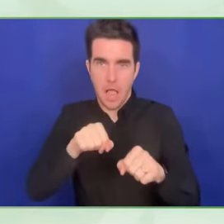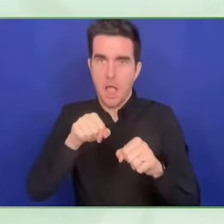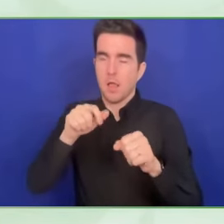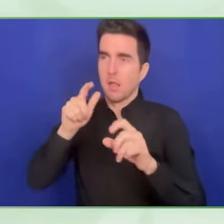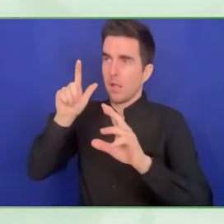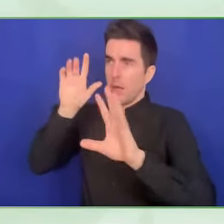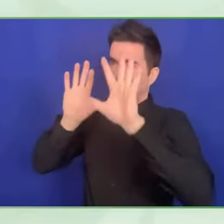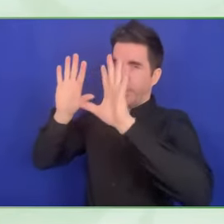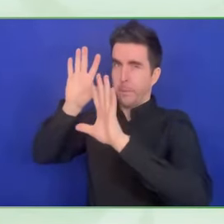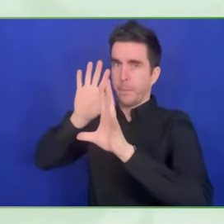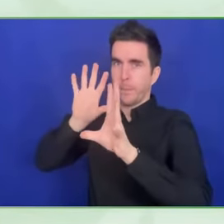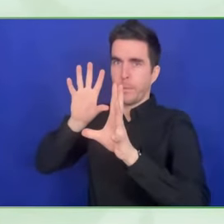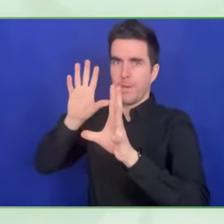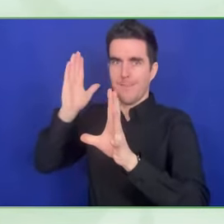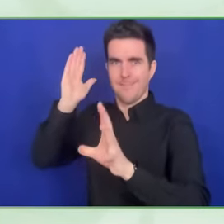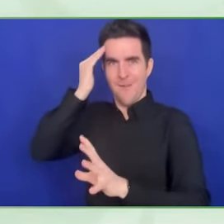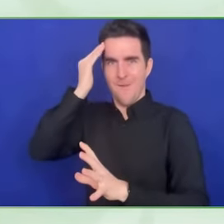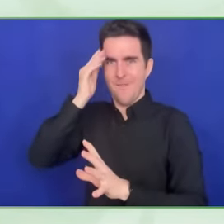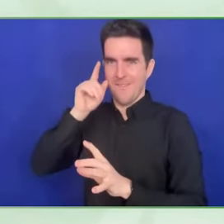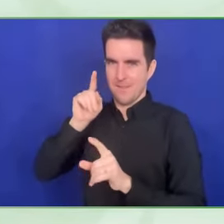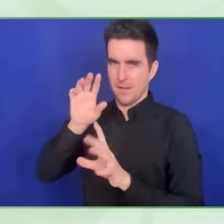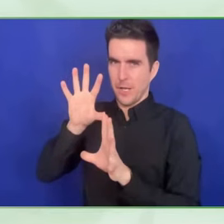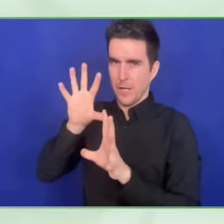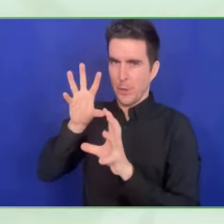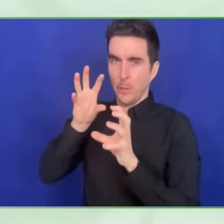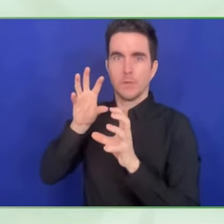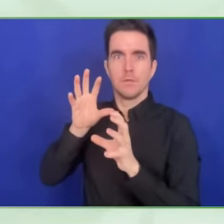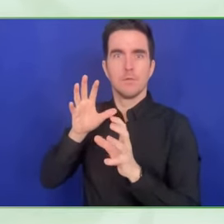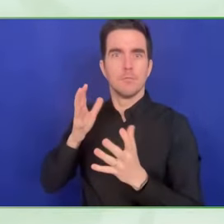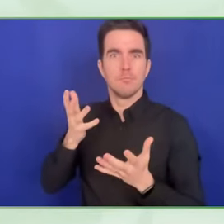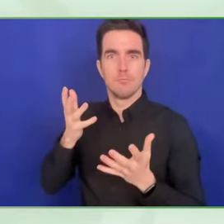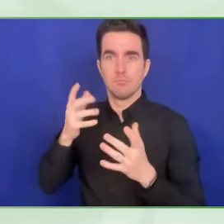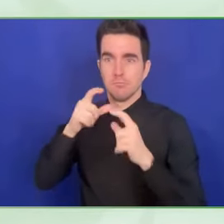based on other things, right? That could be the answer.